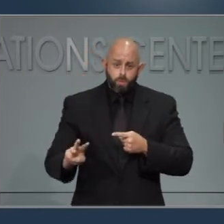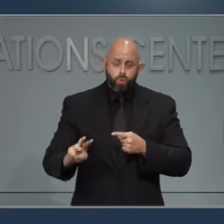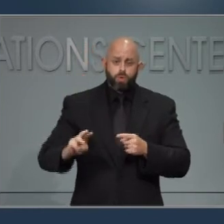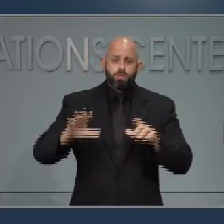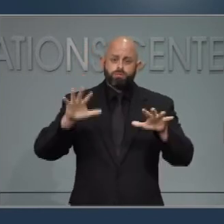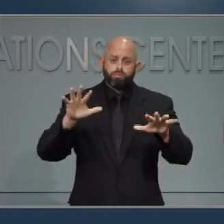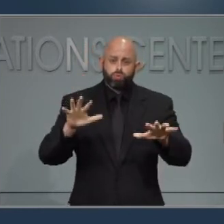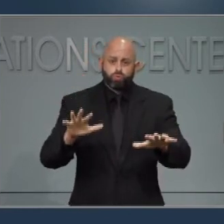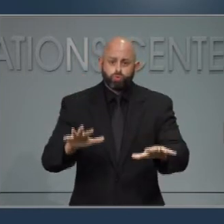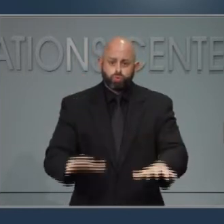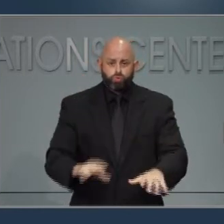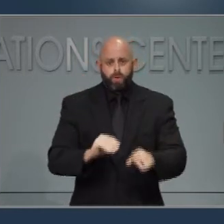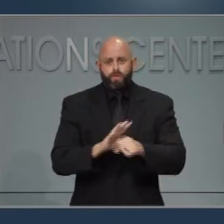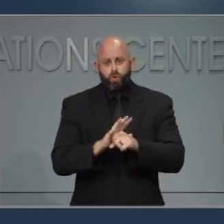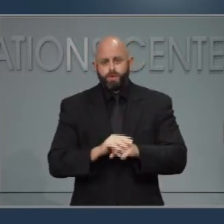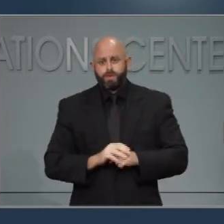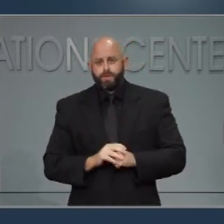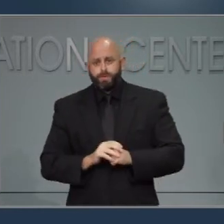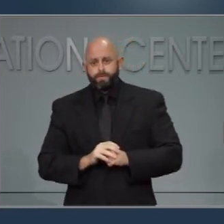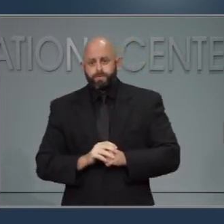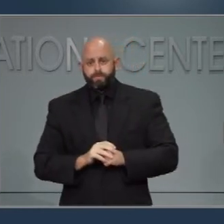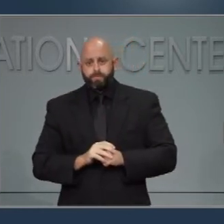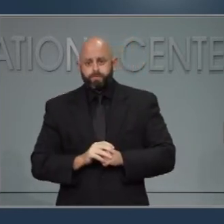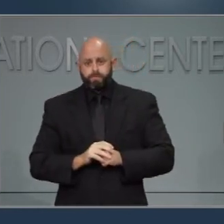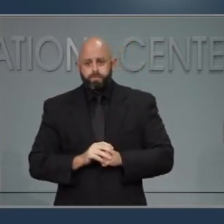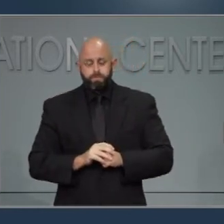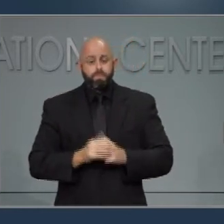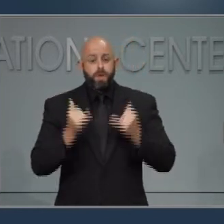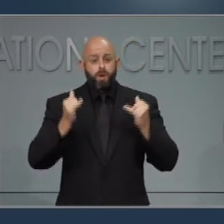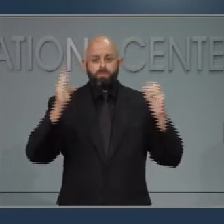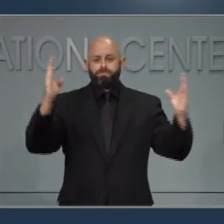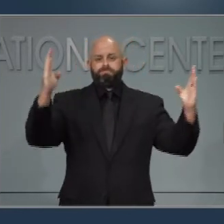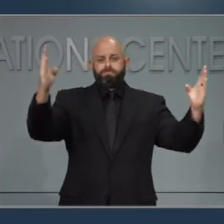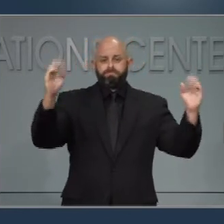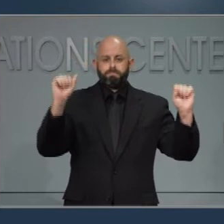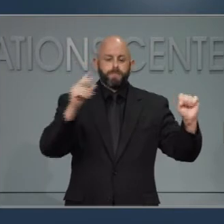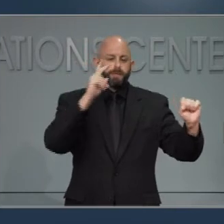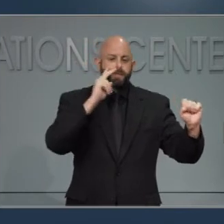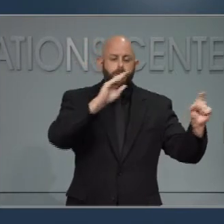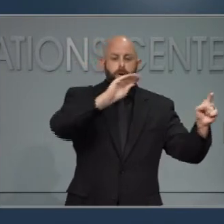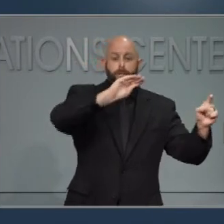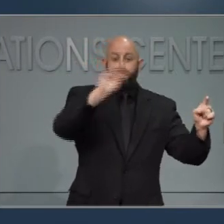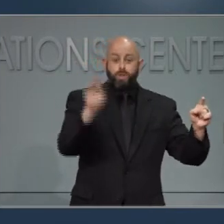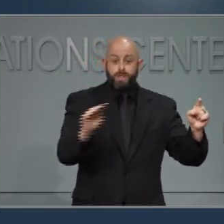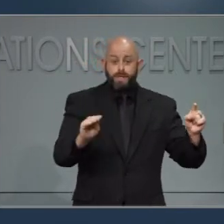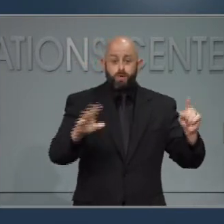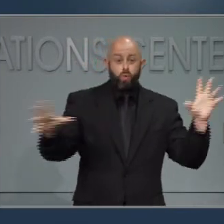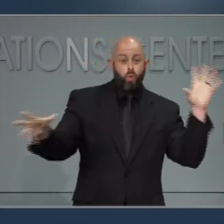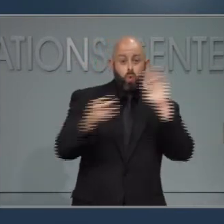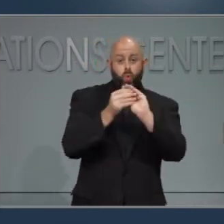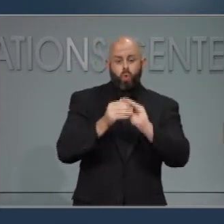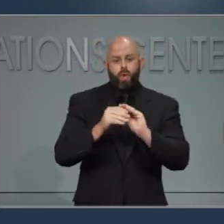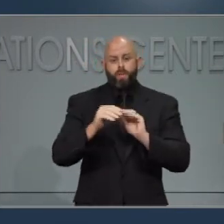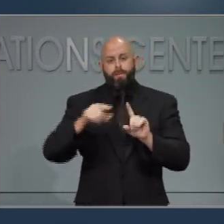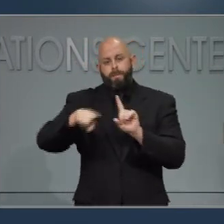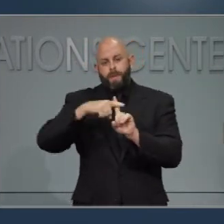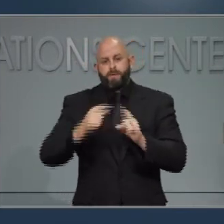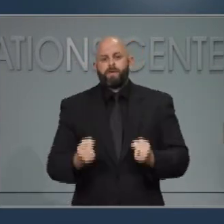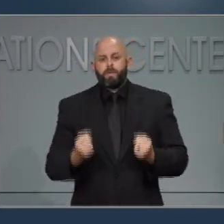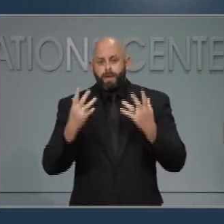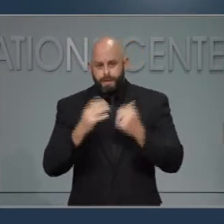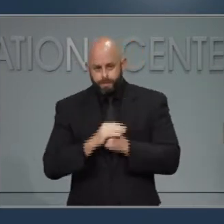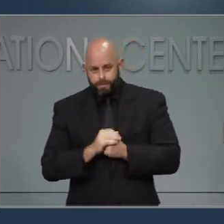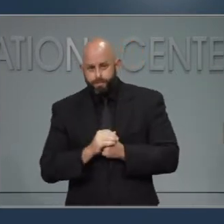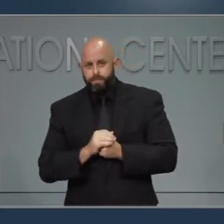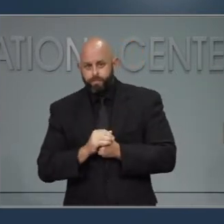virus. Okay, now we look at the at the percent of tests that are positive. Looking at the yellow line, you